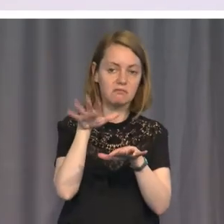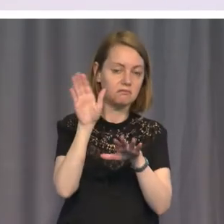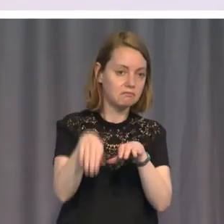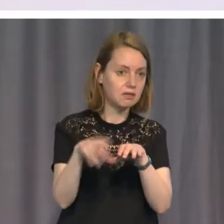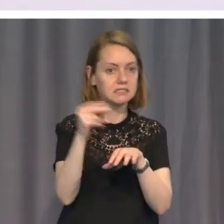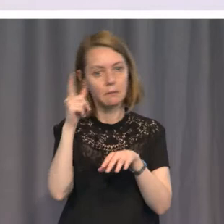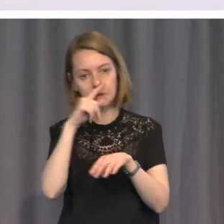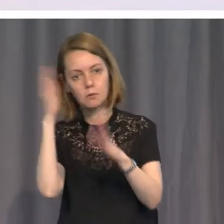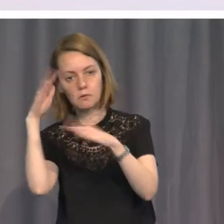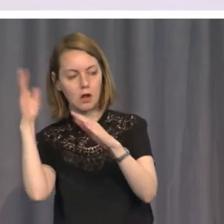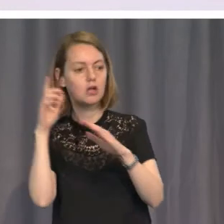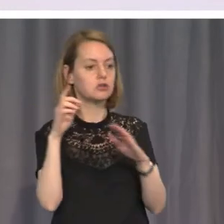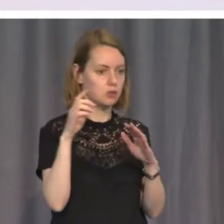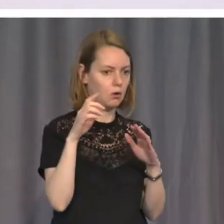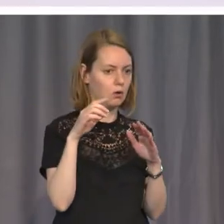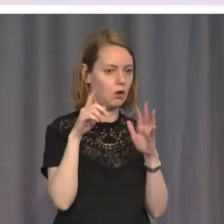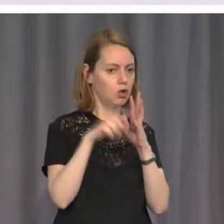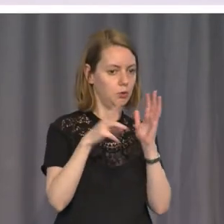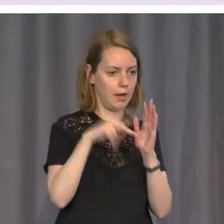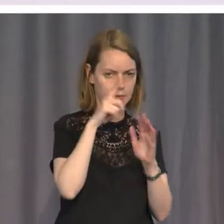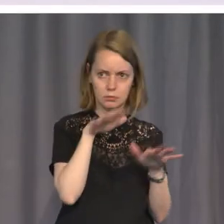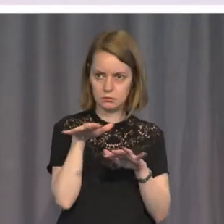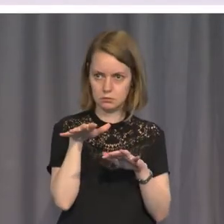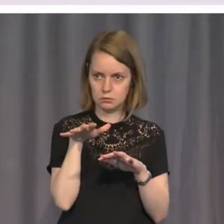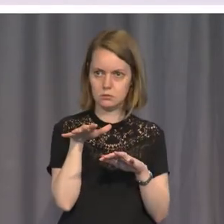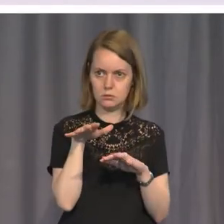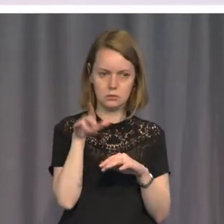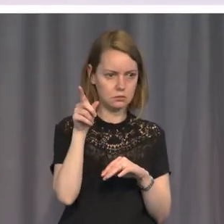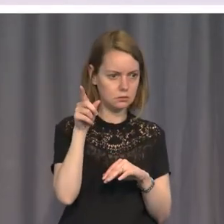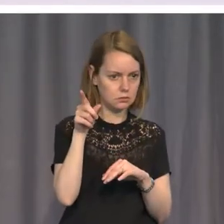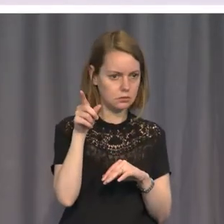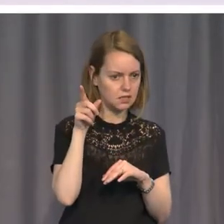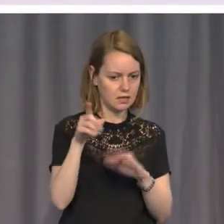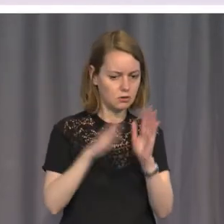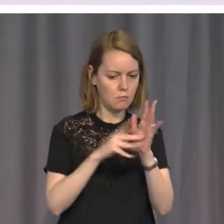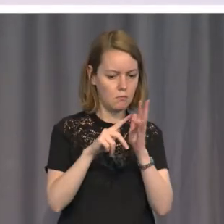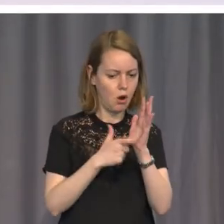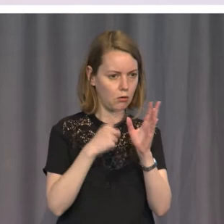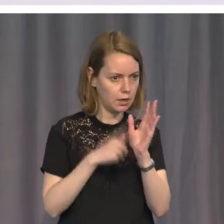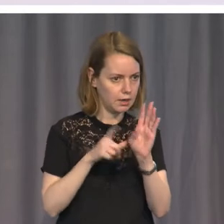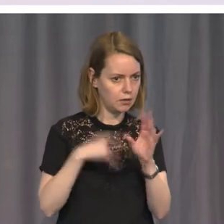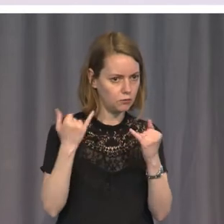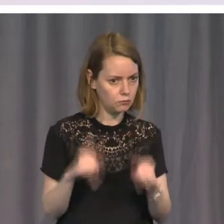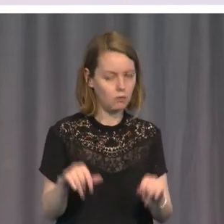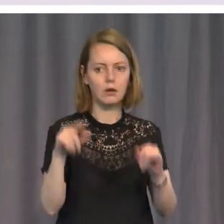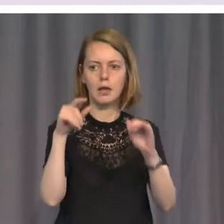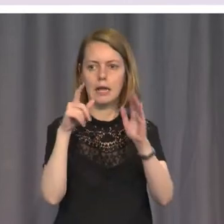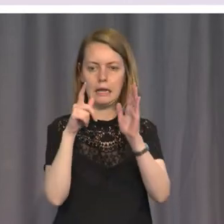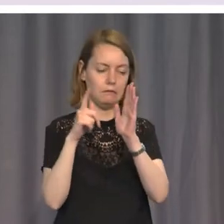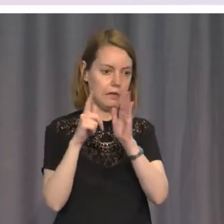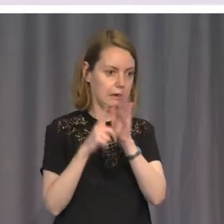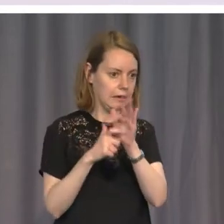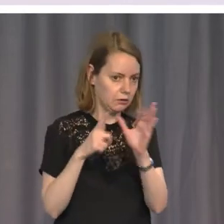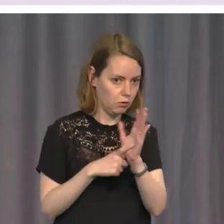condemn the 30 or 40 people responsible, morally and legally, for Sergei's death. The